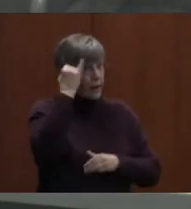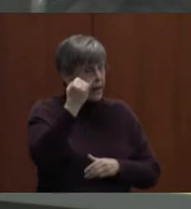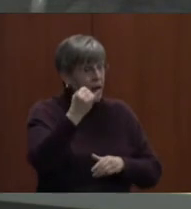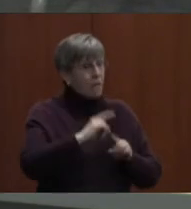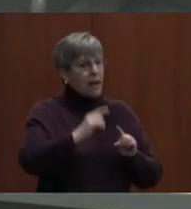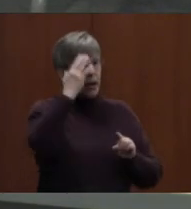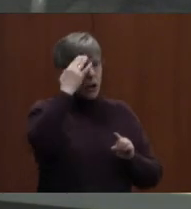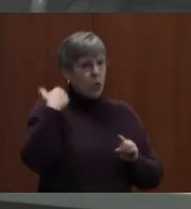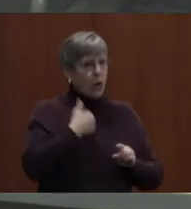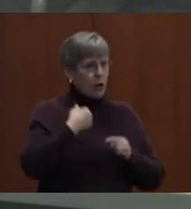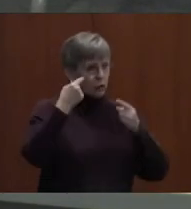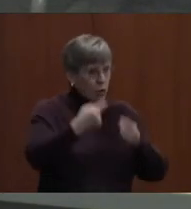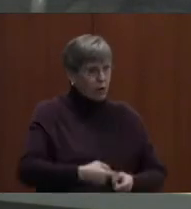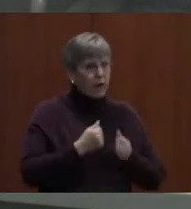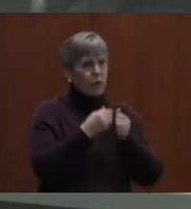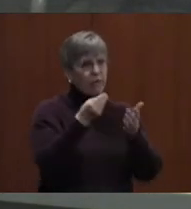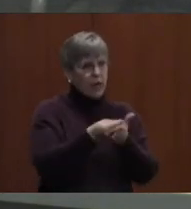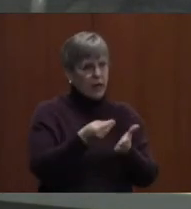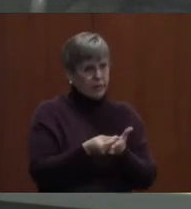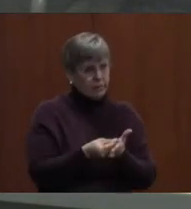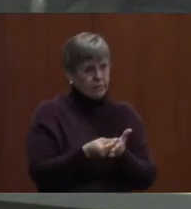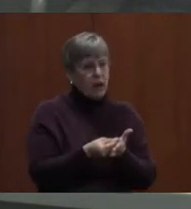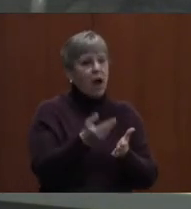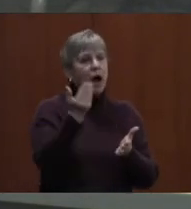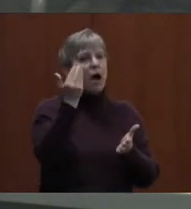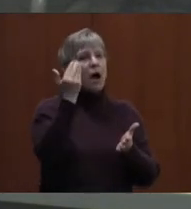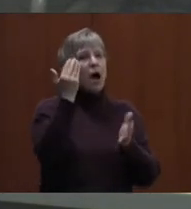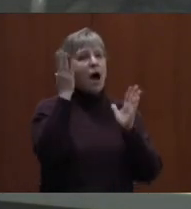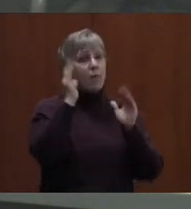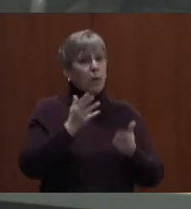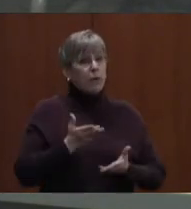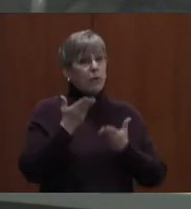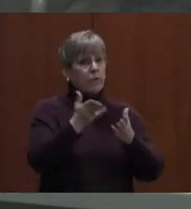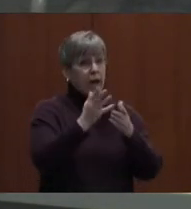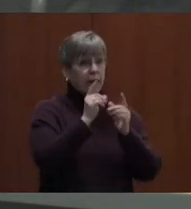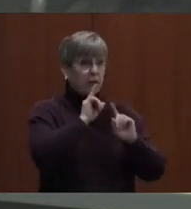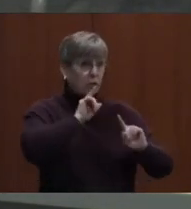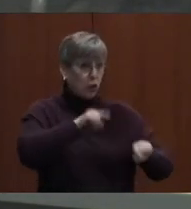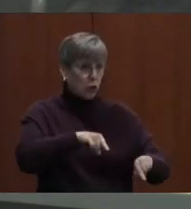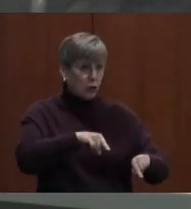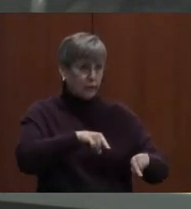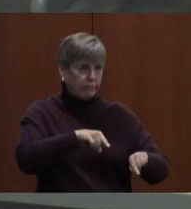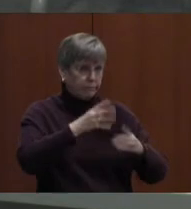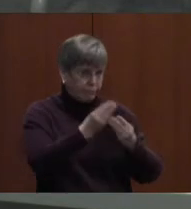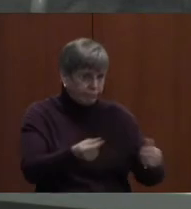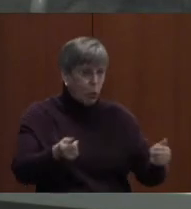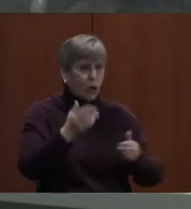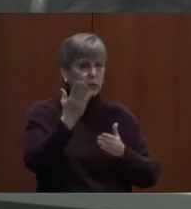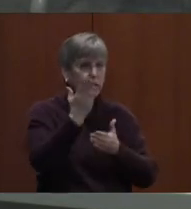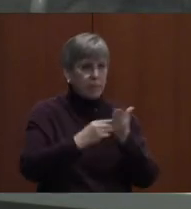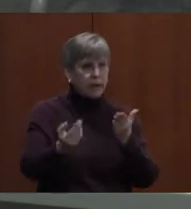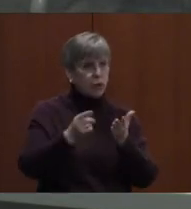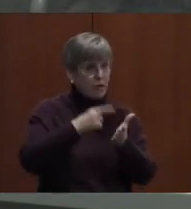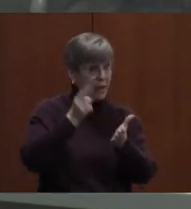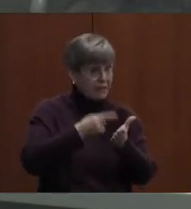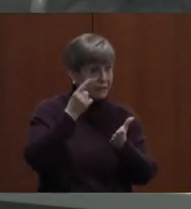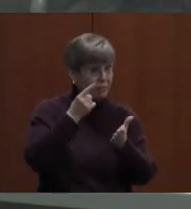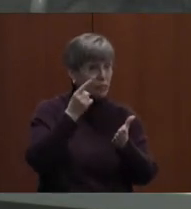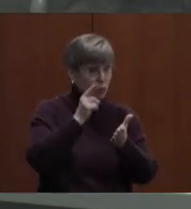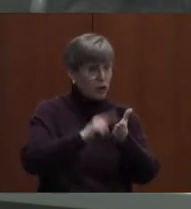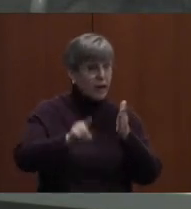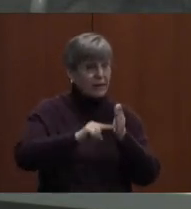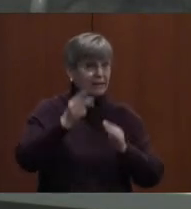we are having trouble with funding. I'm hoping to bring you a solution or at least something you can look in to see if it could be of help.